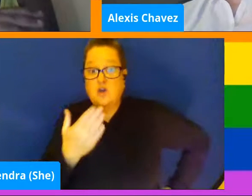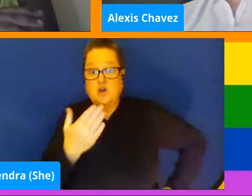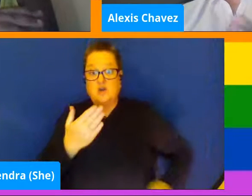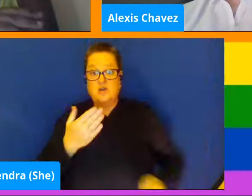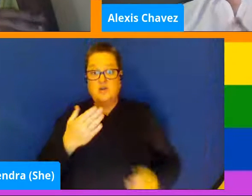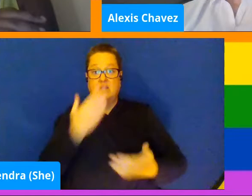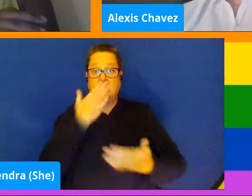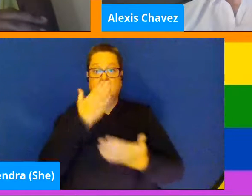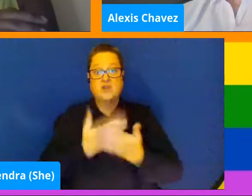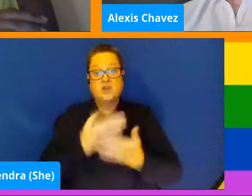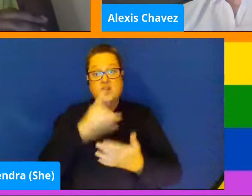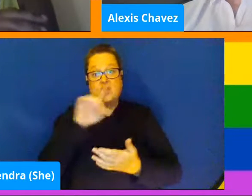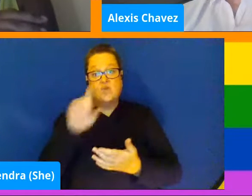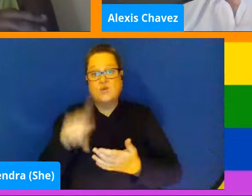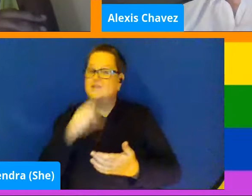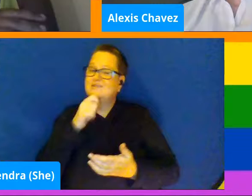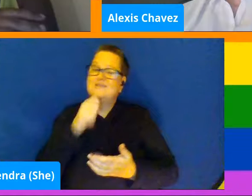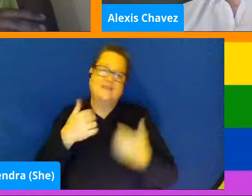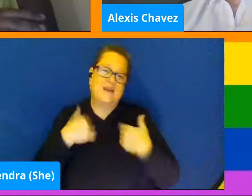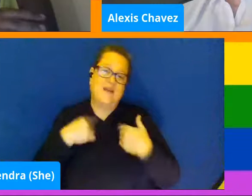have a perfect answer.